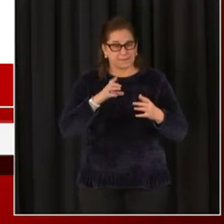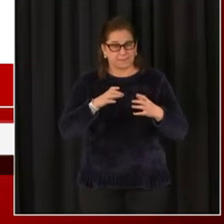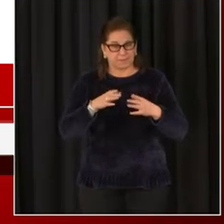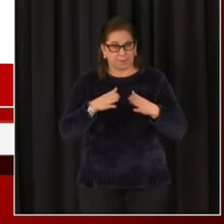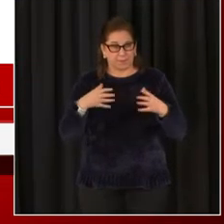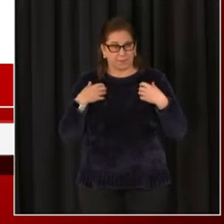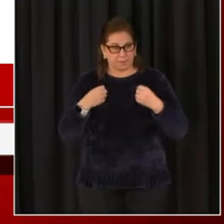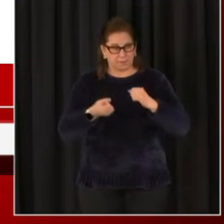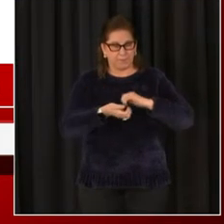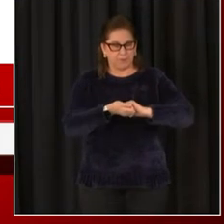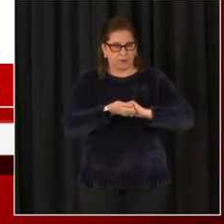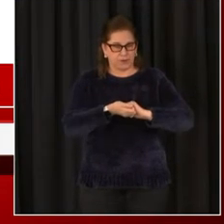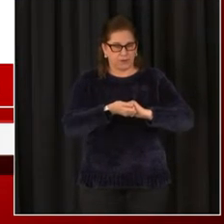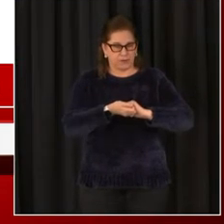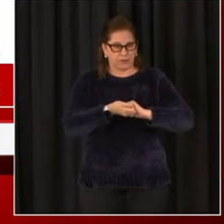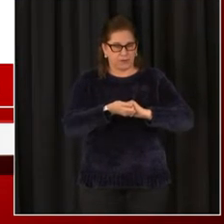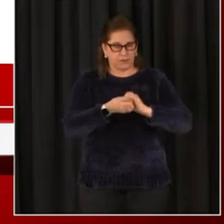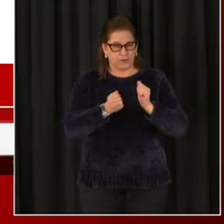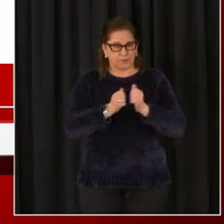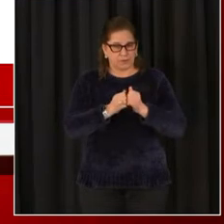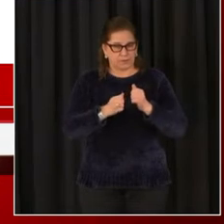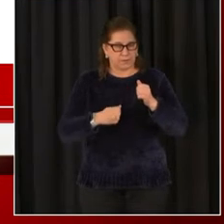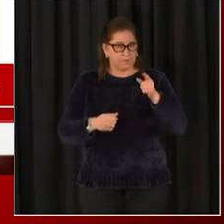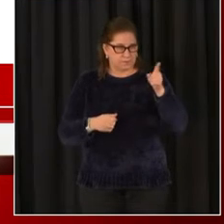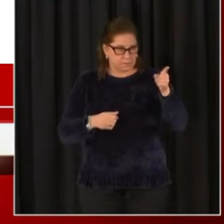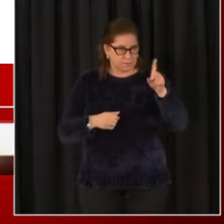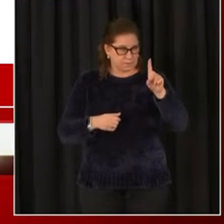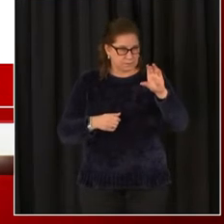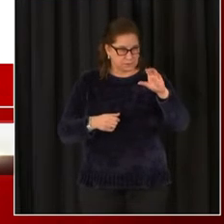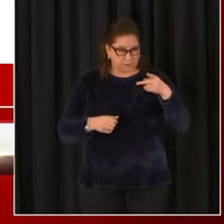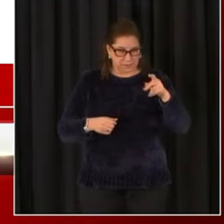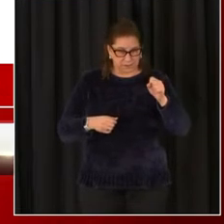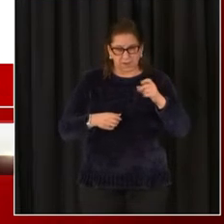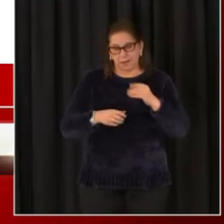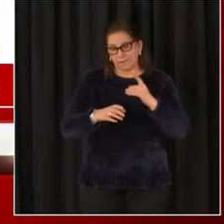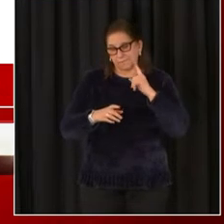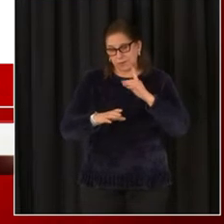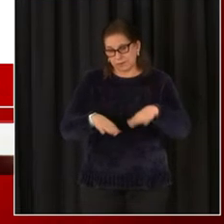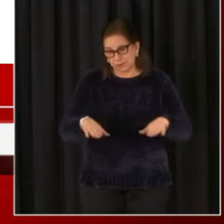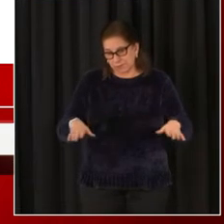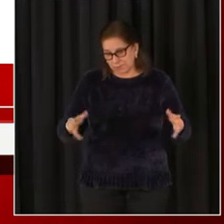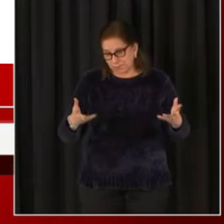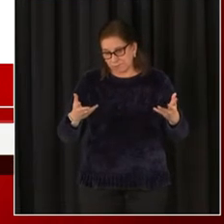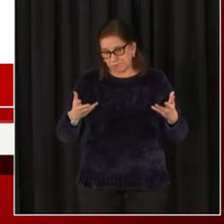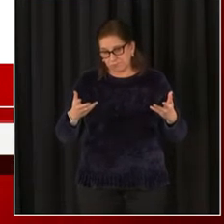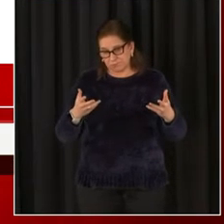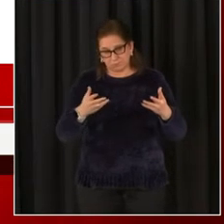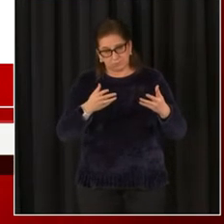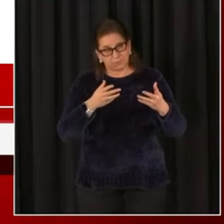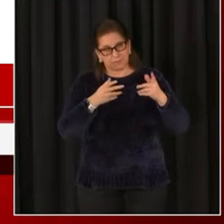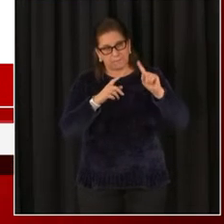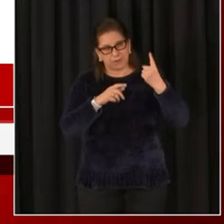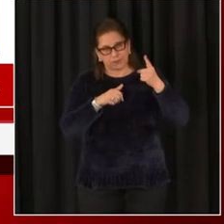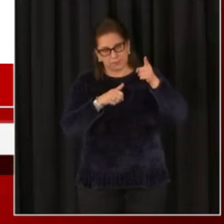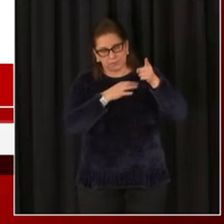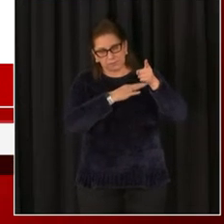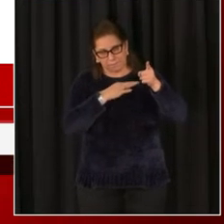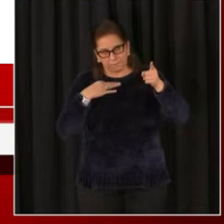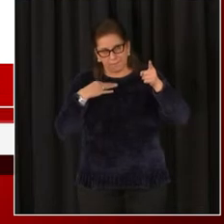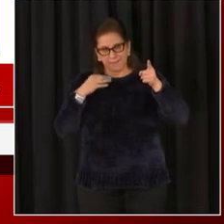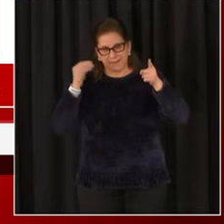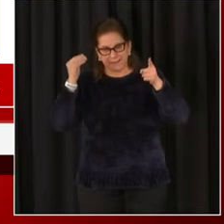Children's to vaccinate D.C. PS staff. Eligible staff members, as I mentioned, will receive a